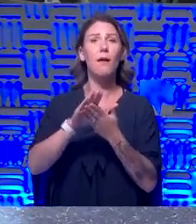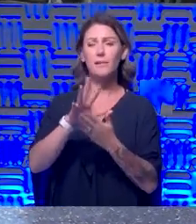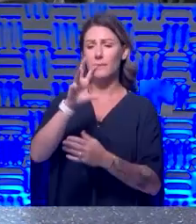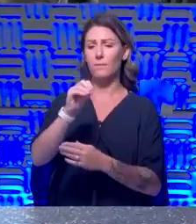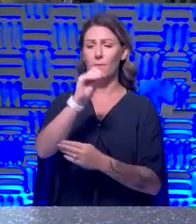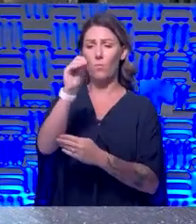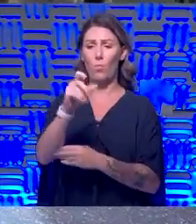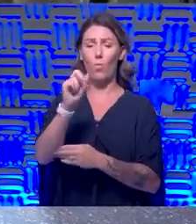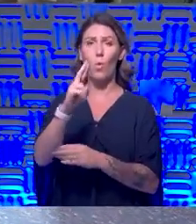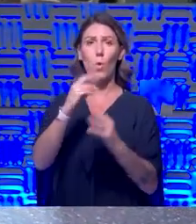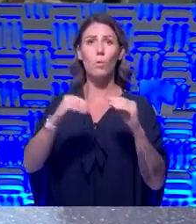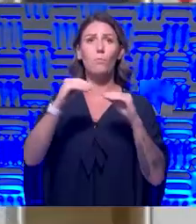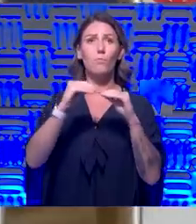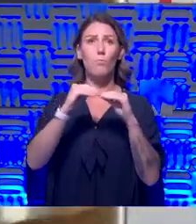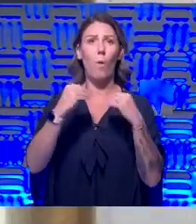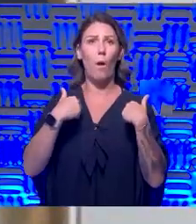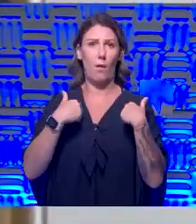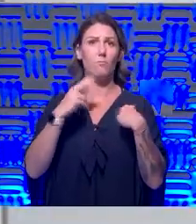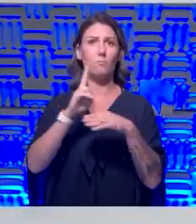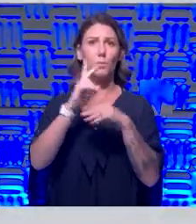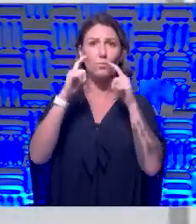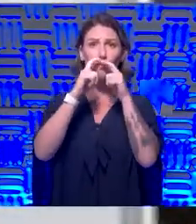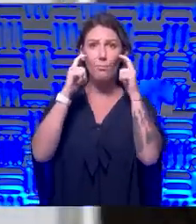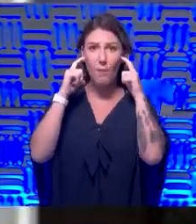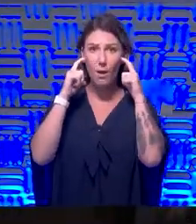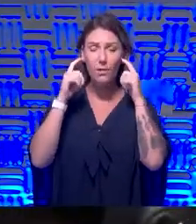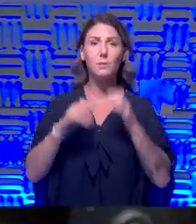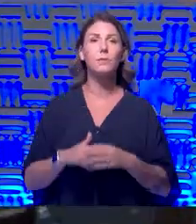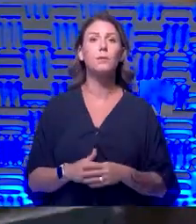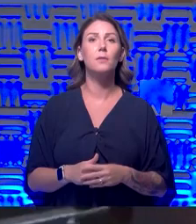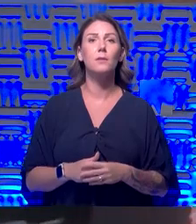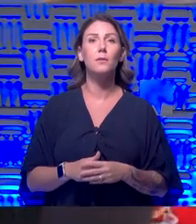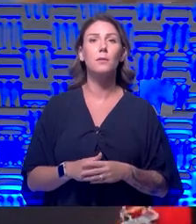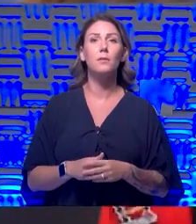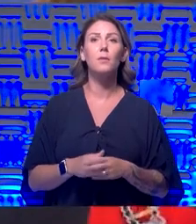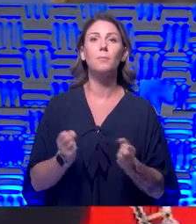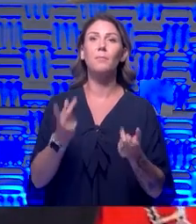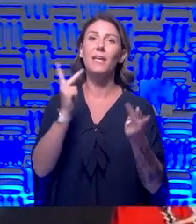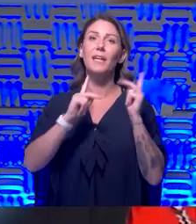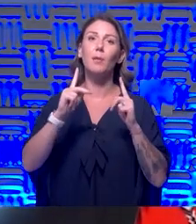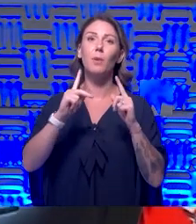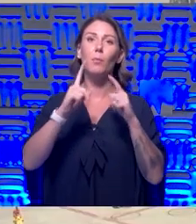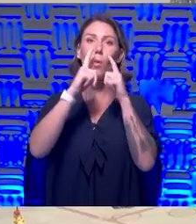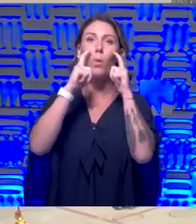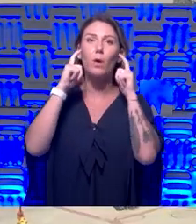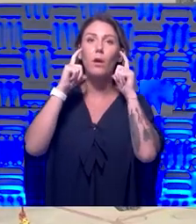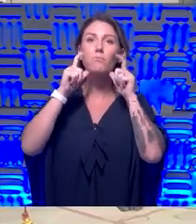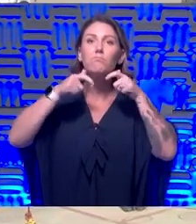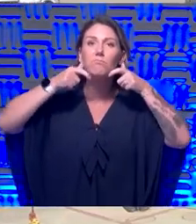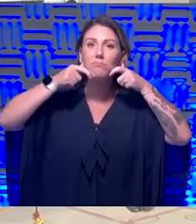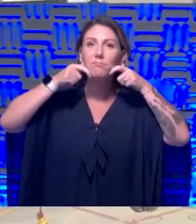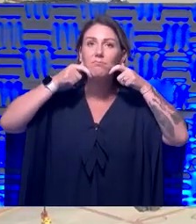more probably had masks on, although a lot of them were under their face some of the times.